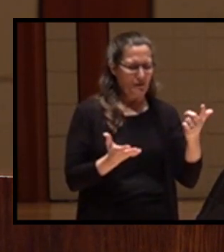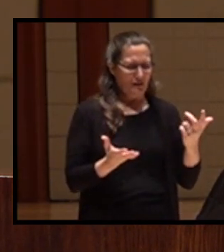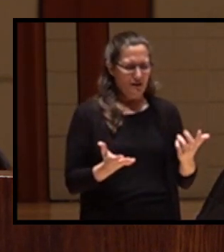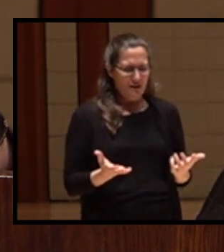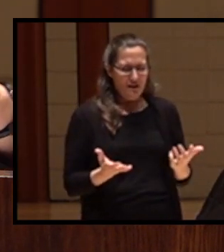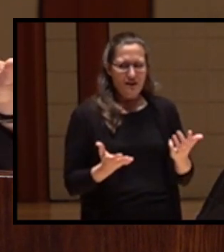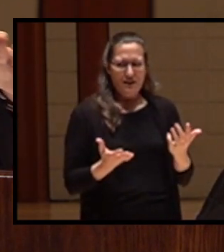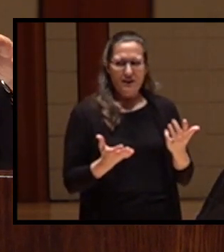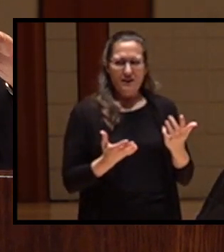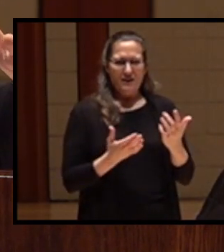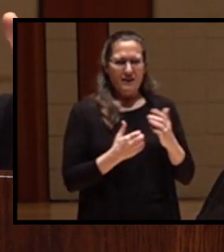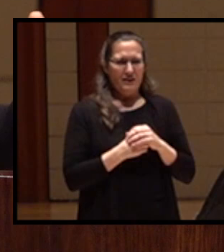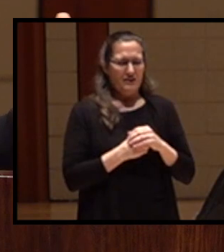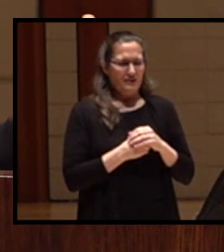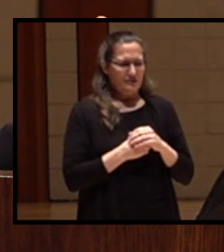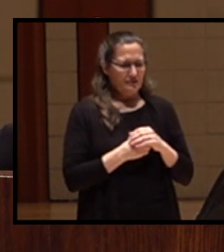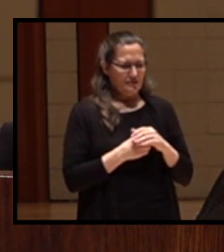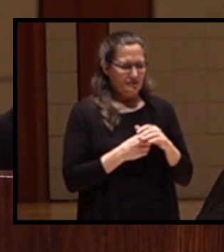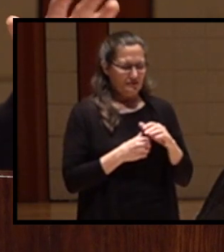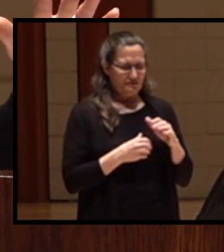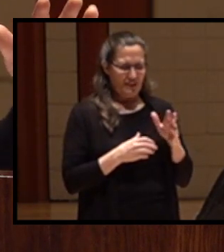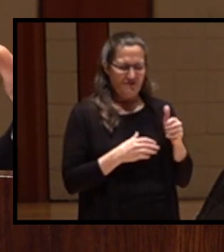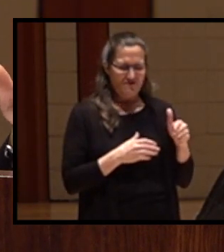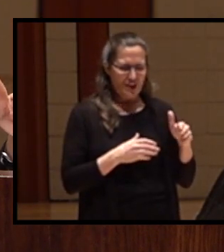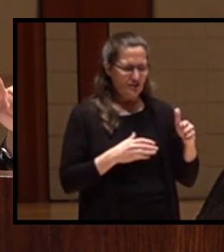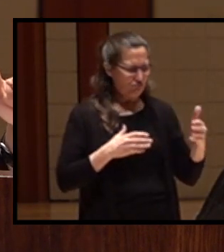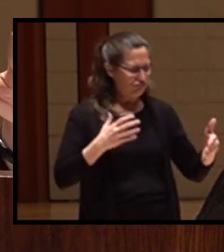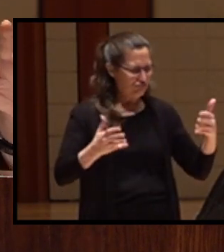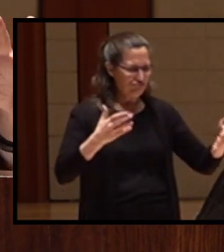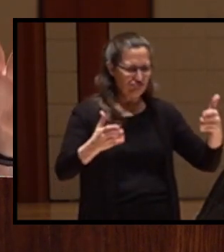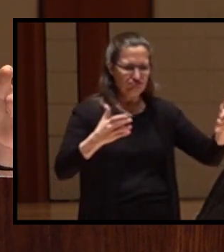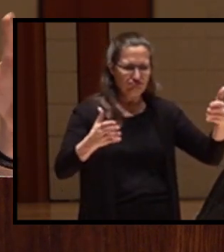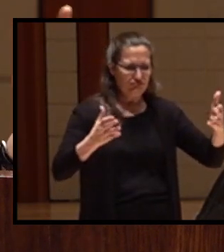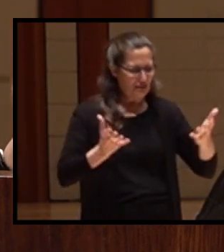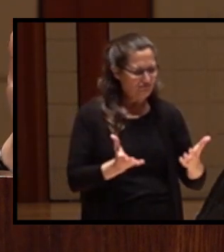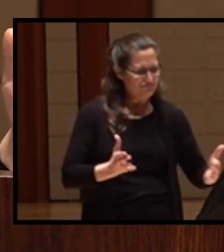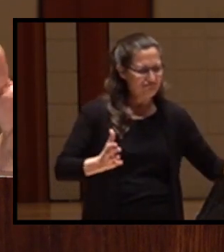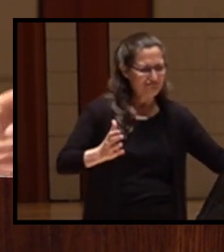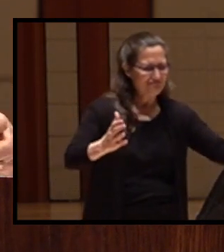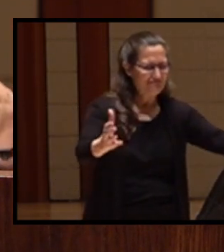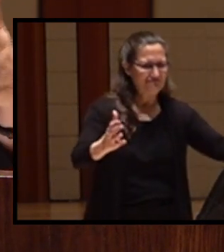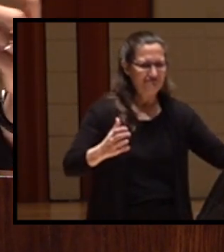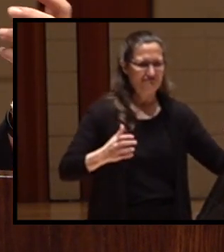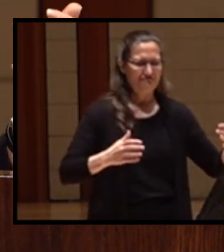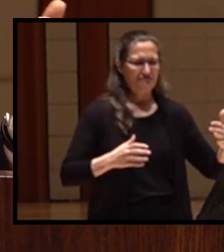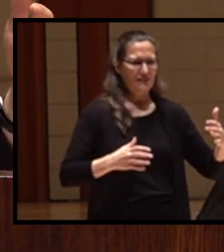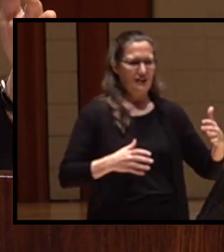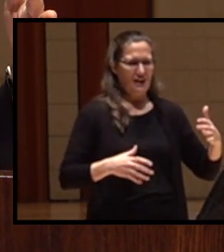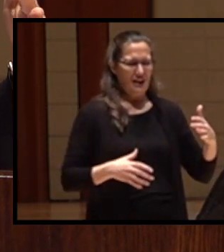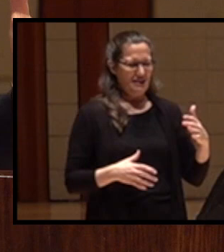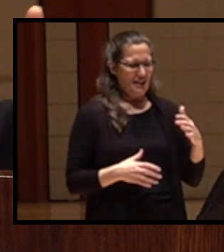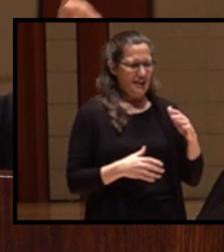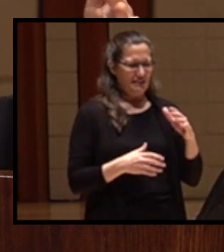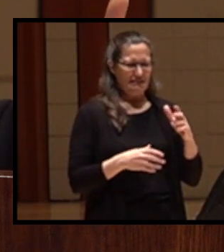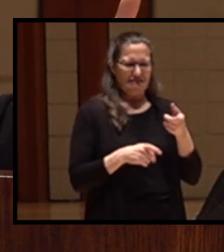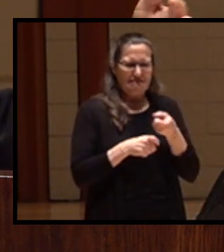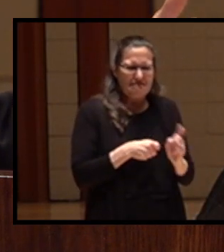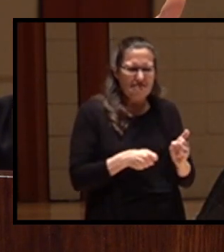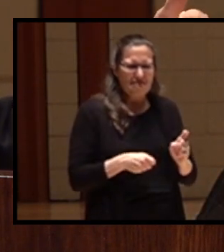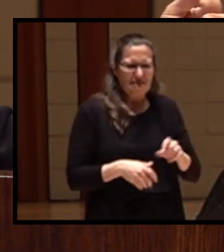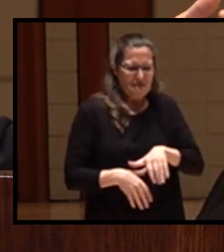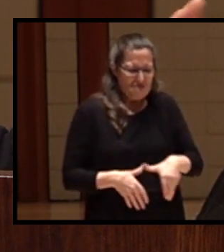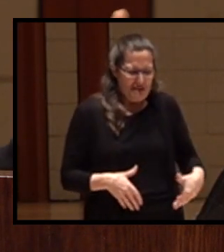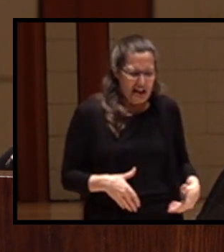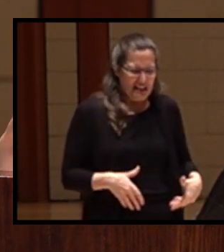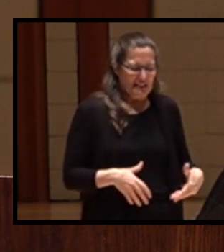the fish were lining the banks of the river dead with their bellies rotten three to four